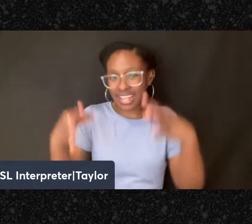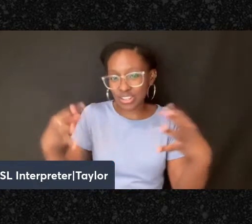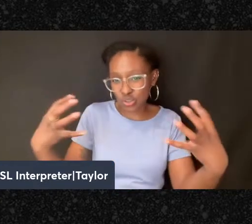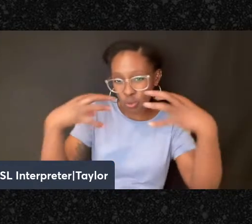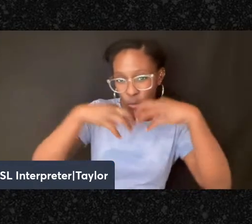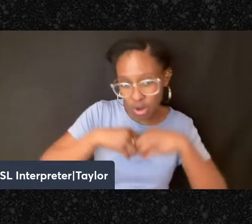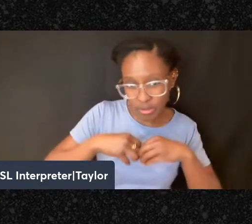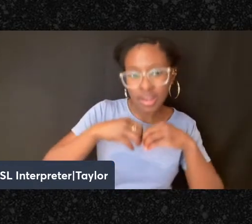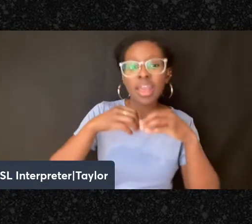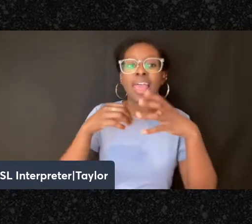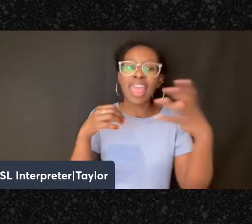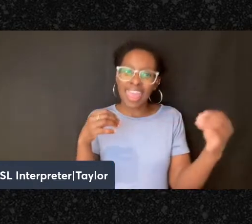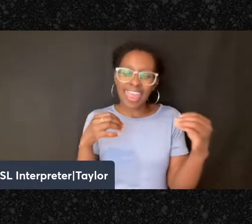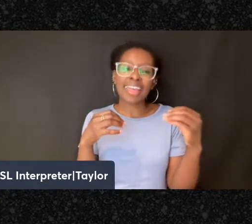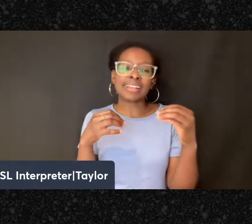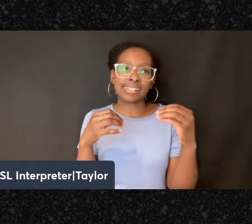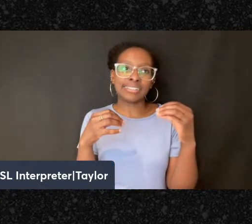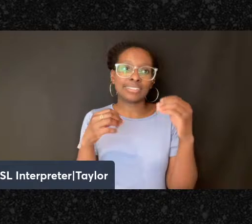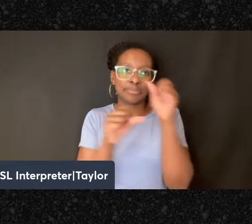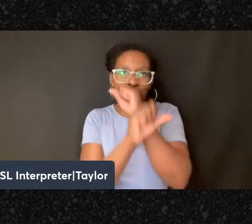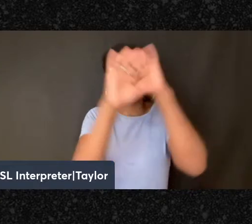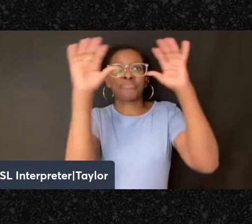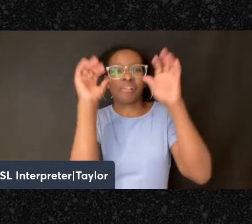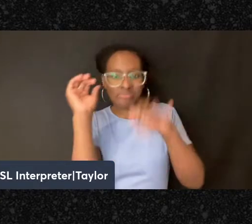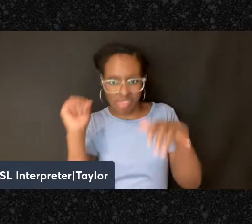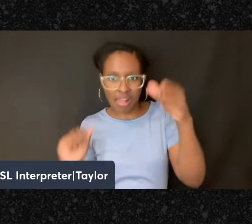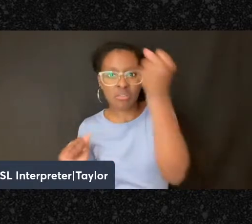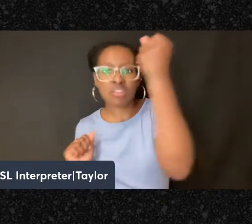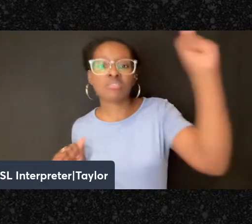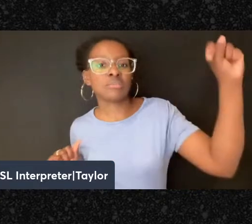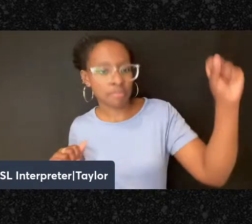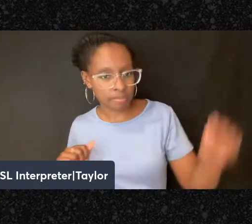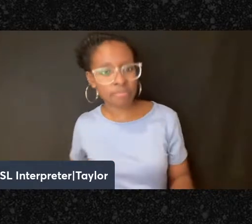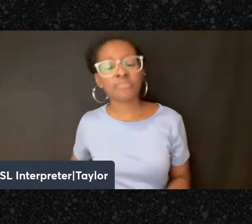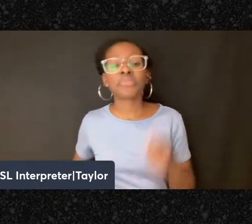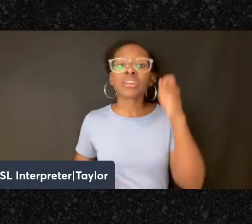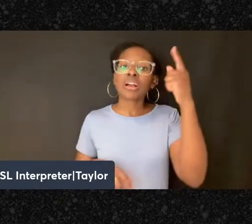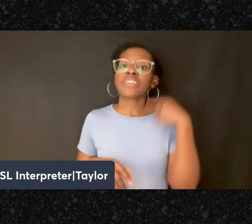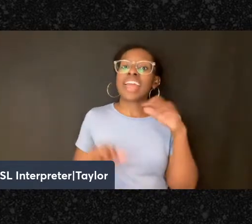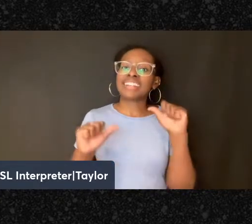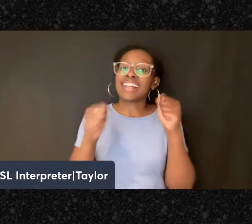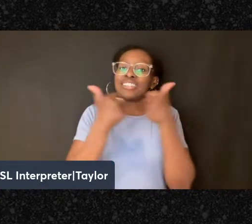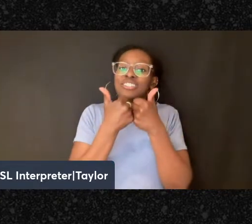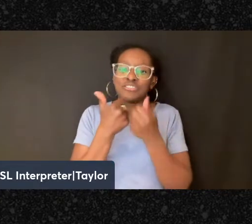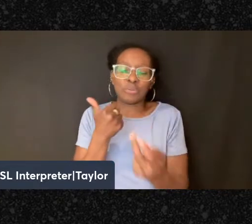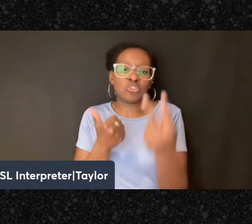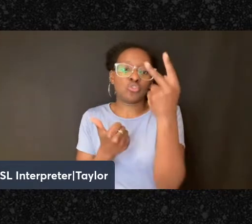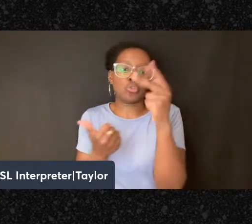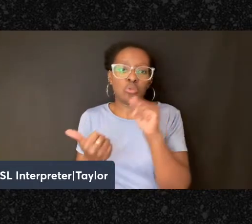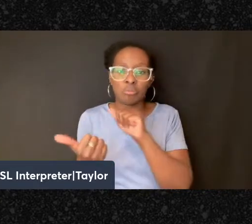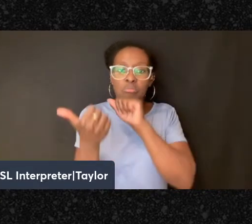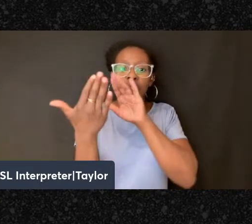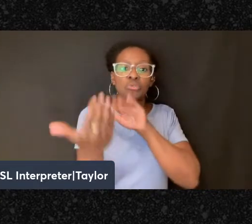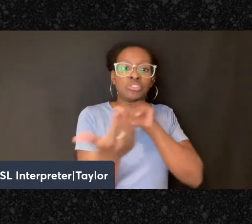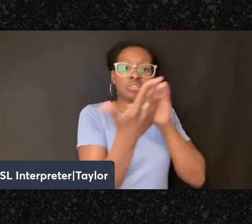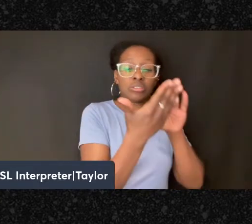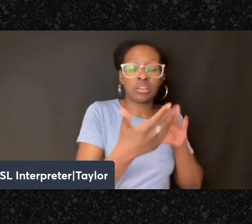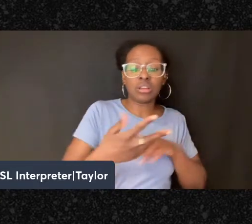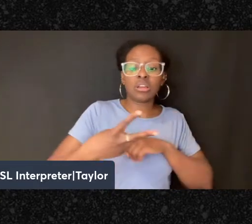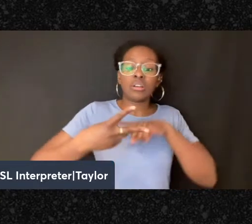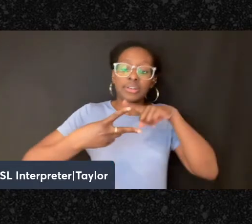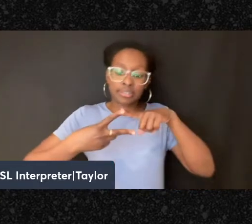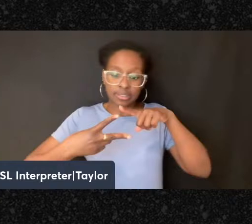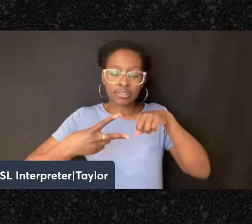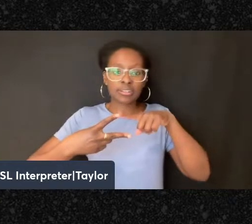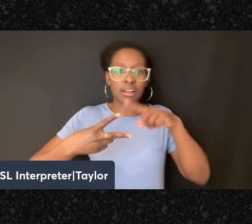anarchists had a certain kind of challenge. They had challenges from two sides. On the one hand, they had the challenge from the rest of the